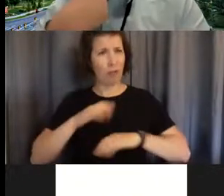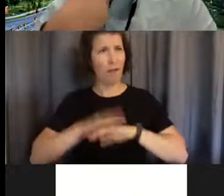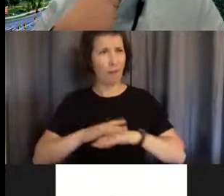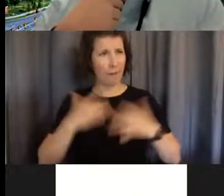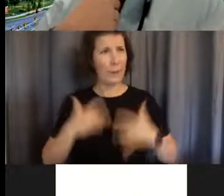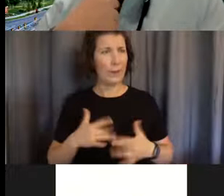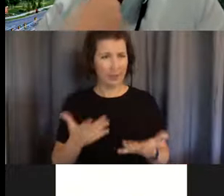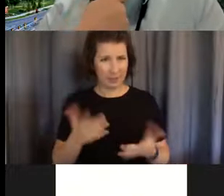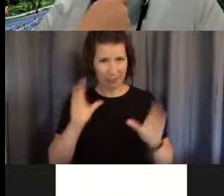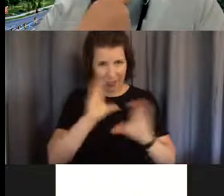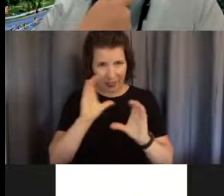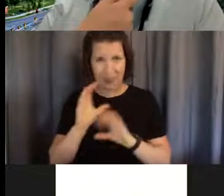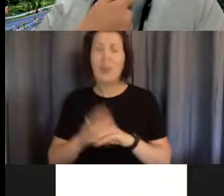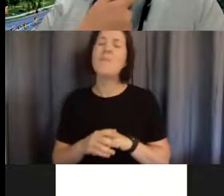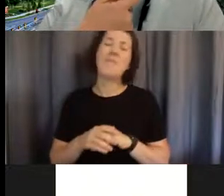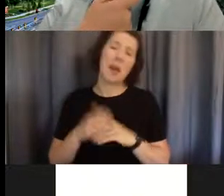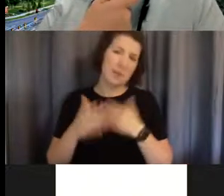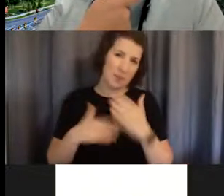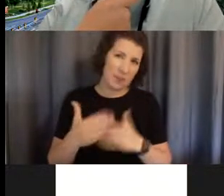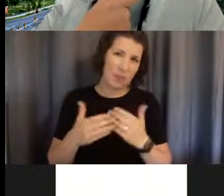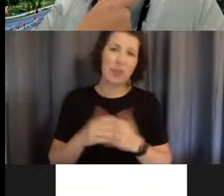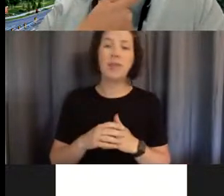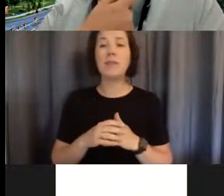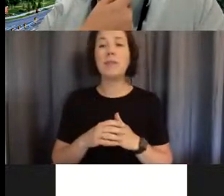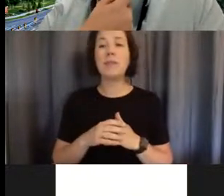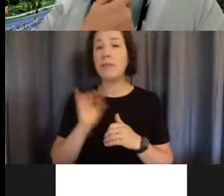it's still the most fatal birth defect and not all of them are corrected.